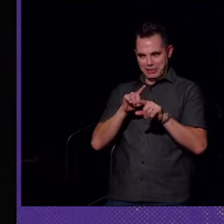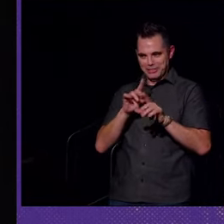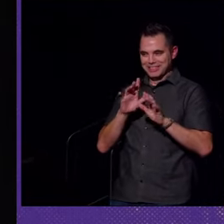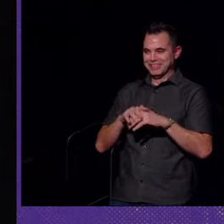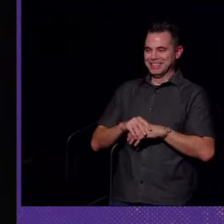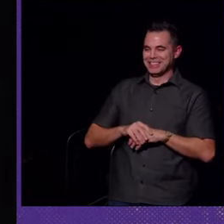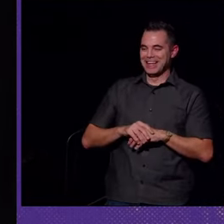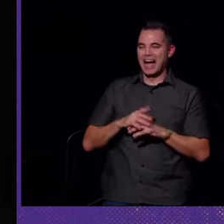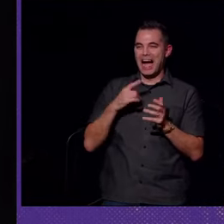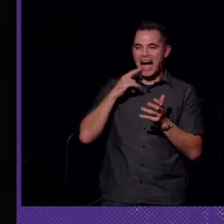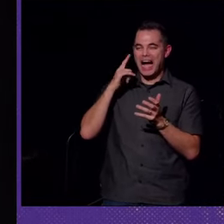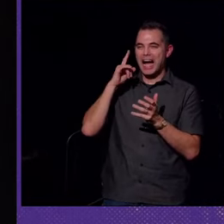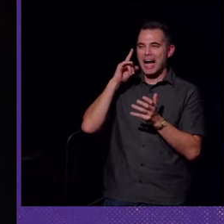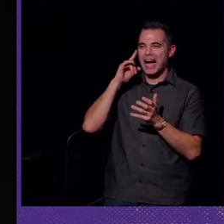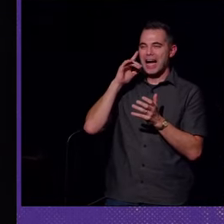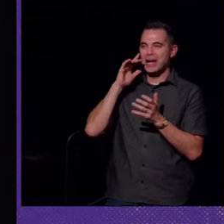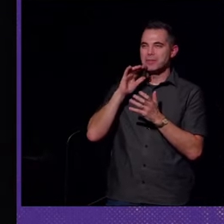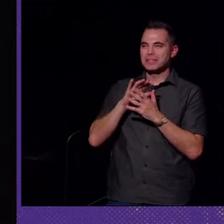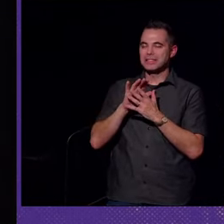I really do.